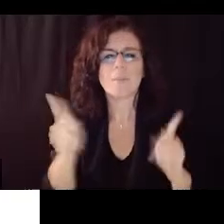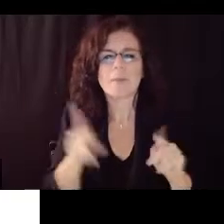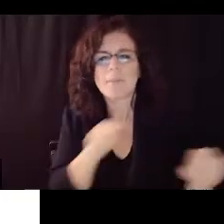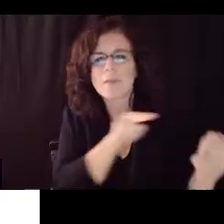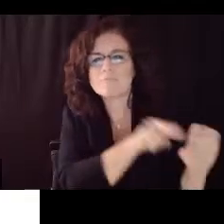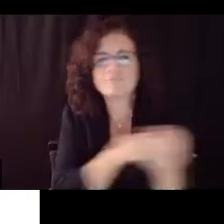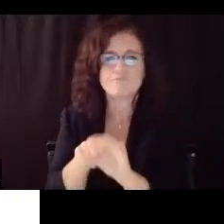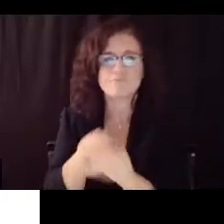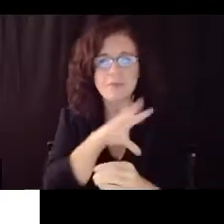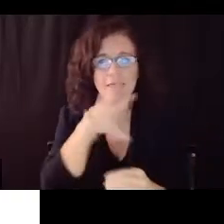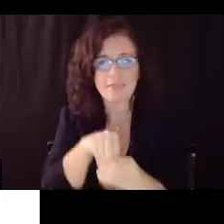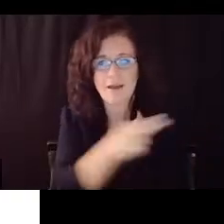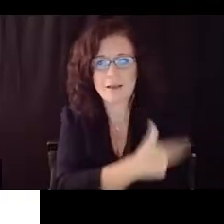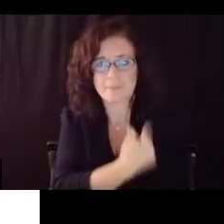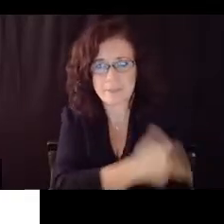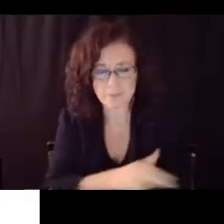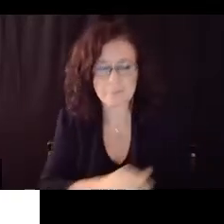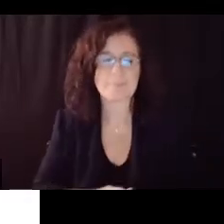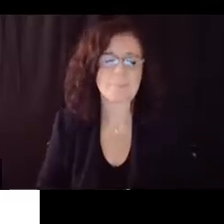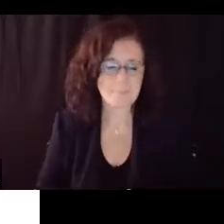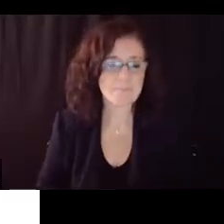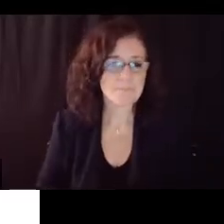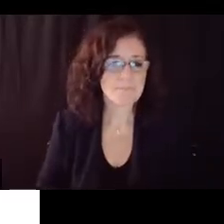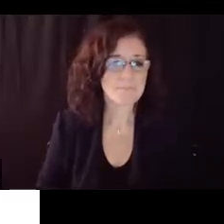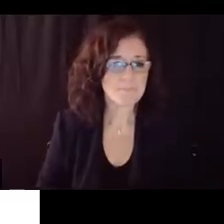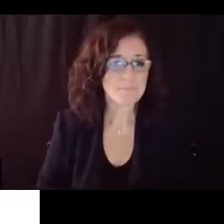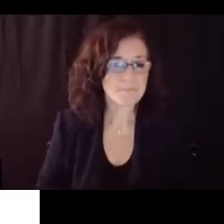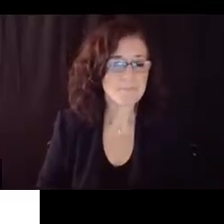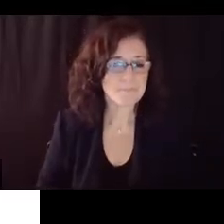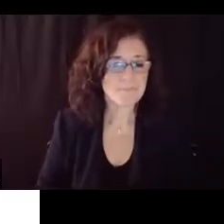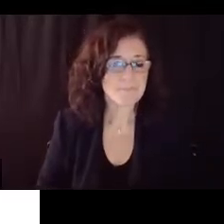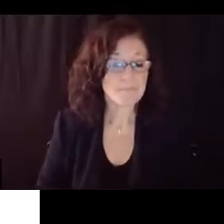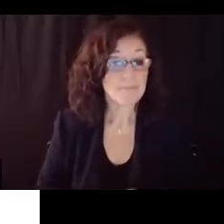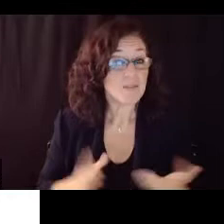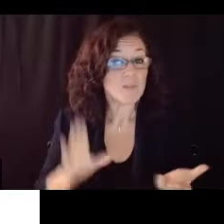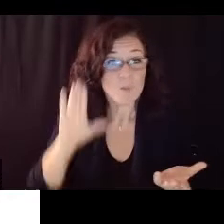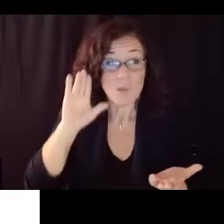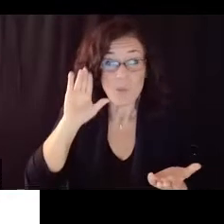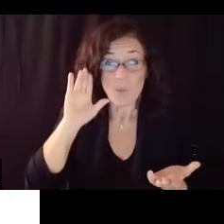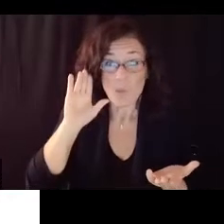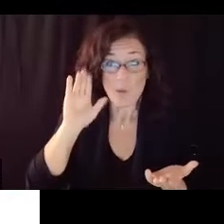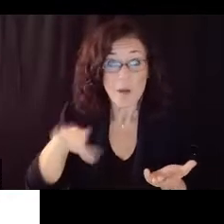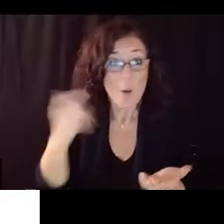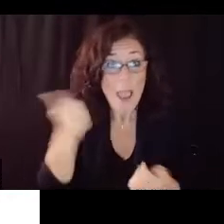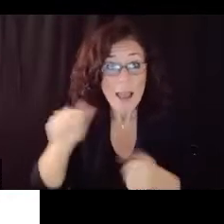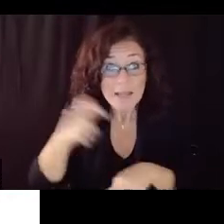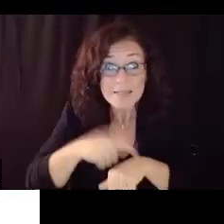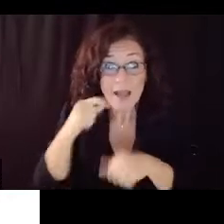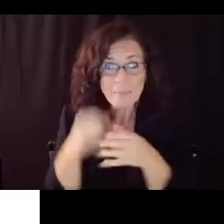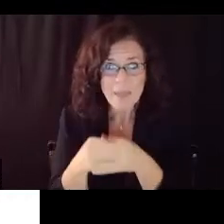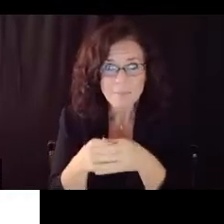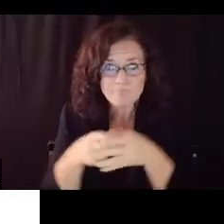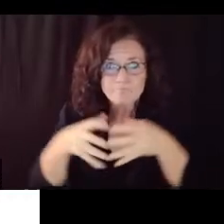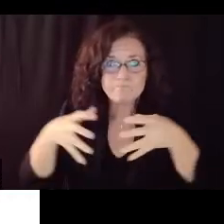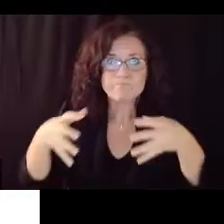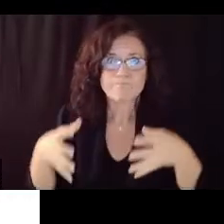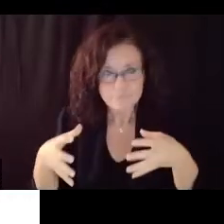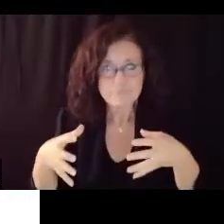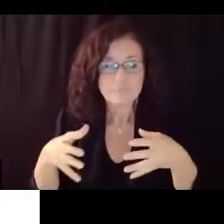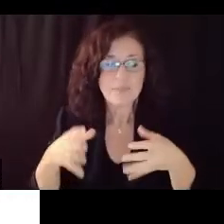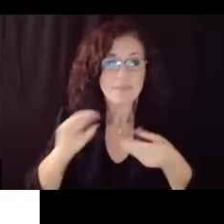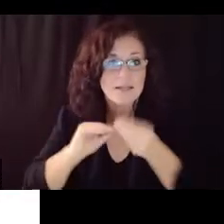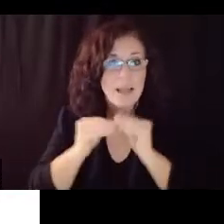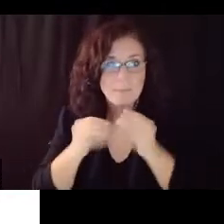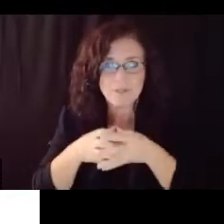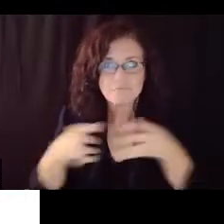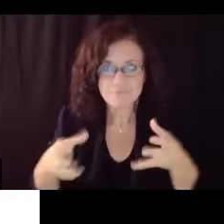that within a few weeks of sir a surge or a change in the community condition we then feel it in the hospital and that's